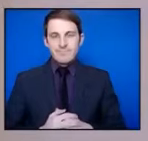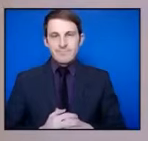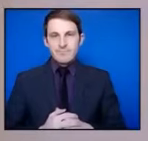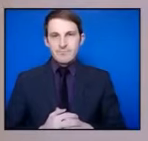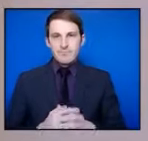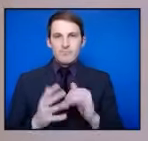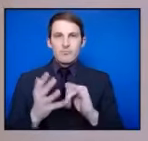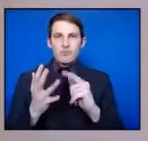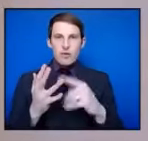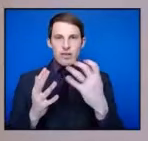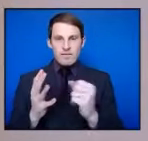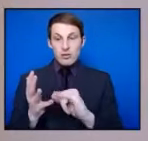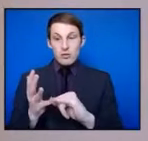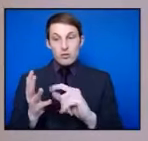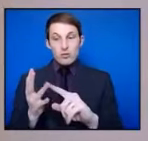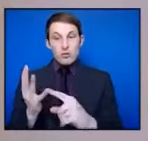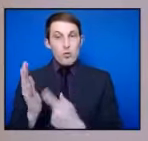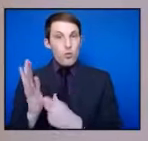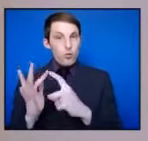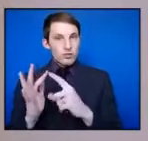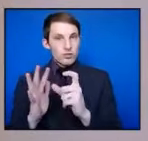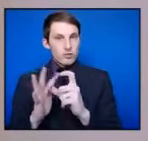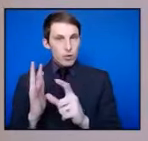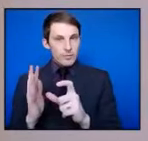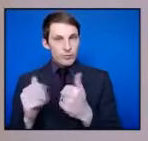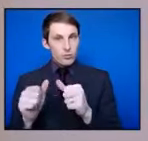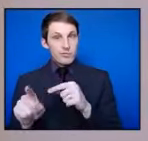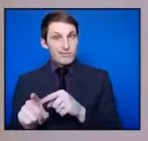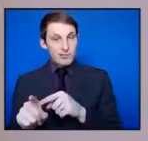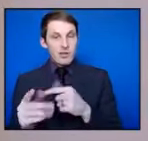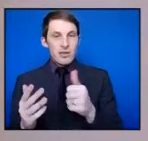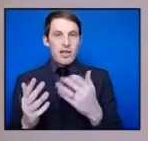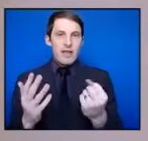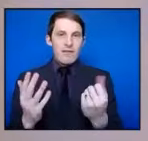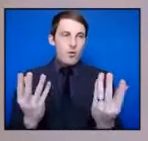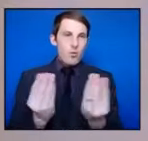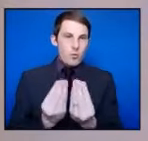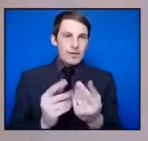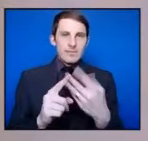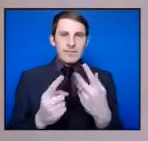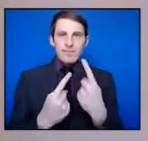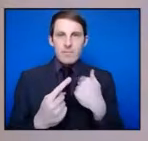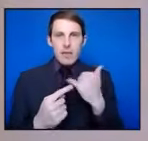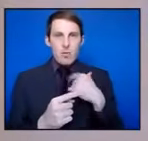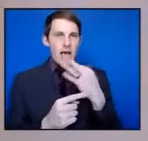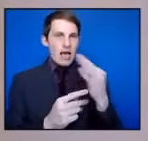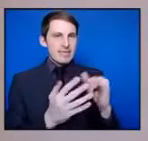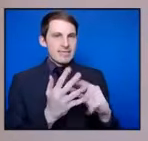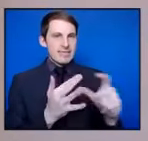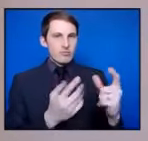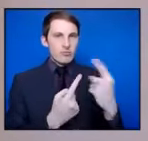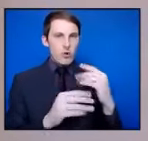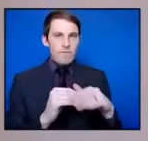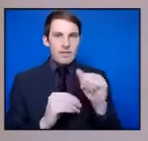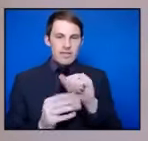is the source document that exists, and then there is the specific advice. And I just might seek the advice of my Secretary around the source